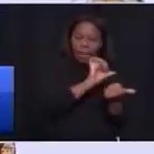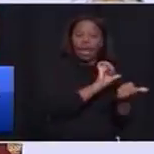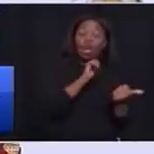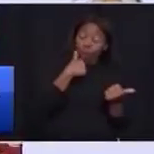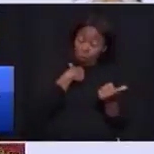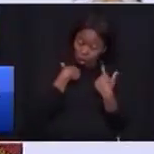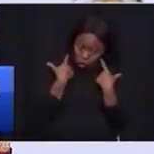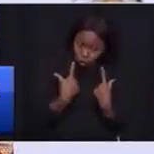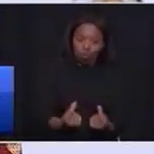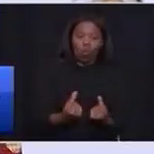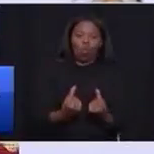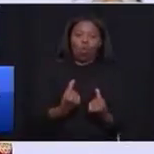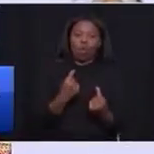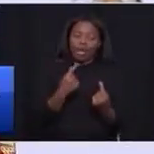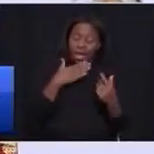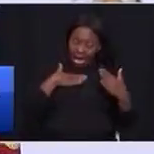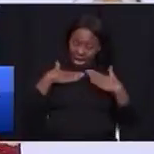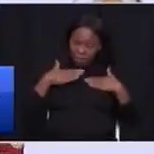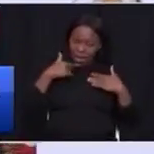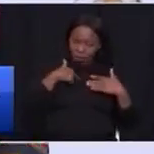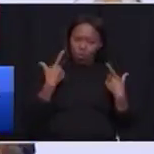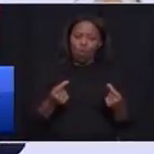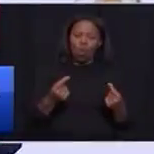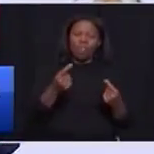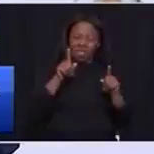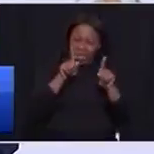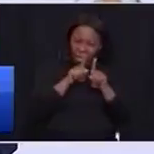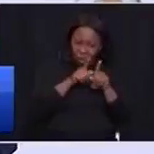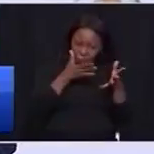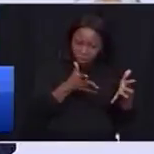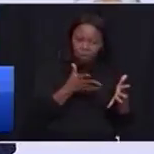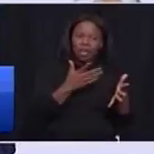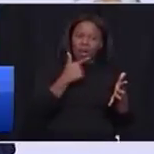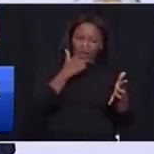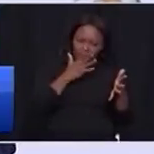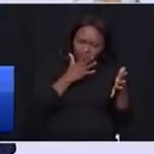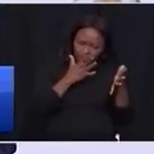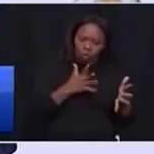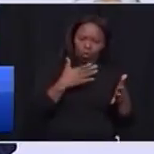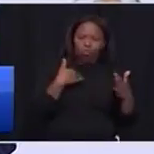we do as this administration. That's what we do, and that's what we will do.